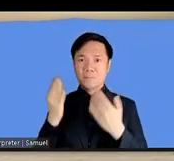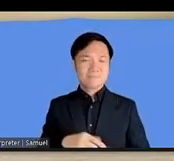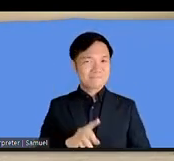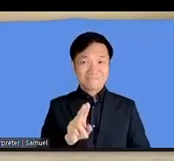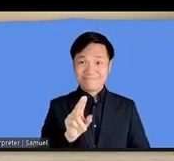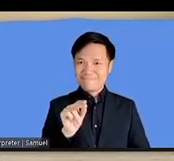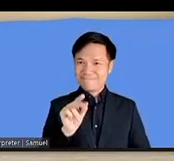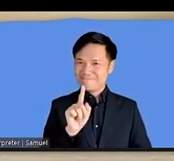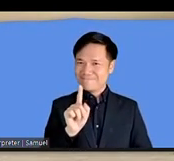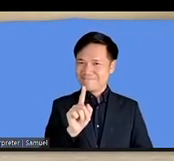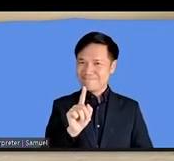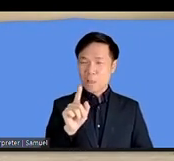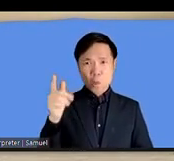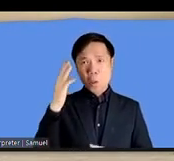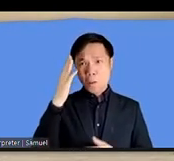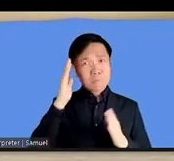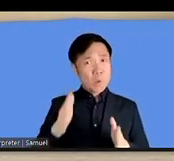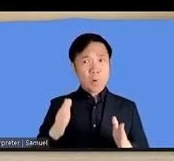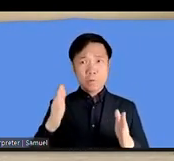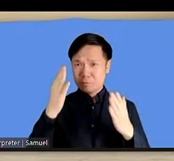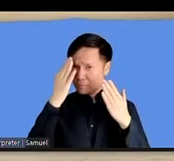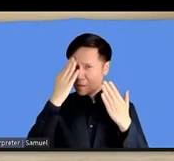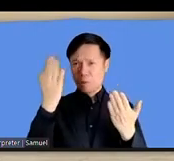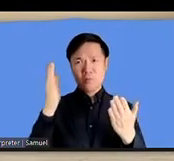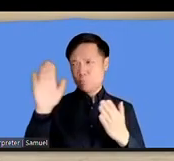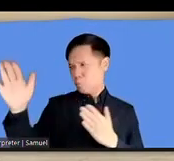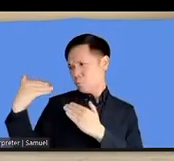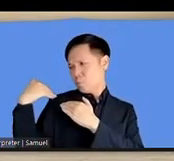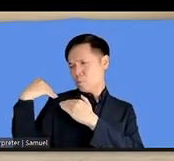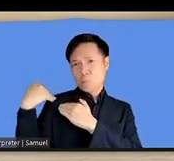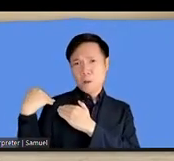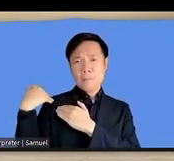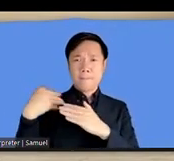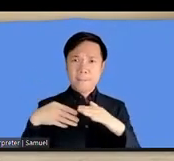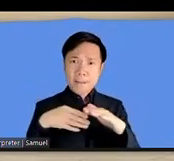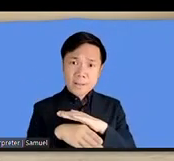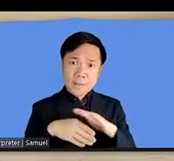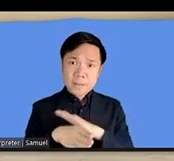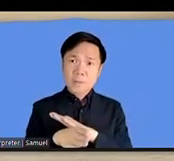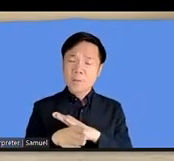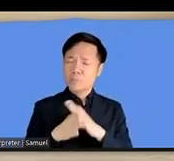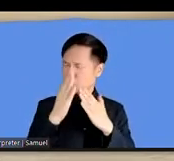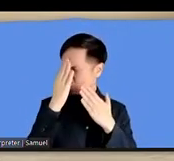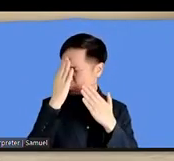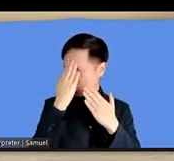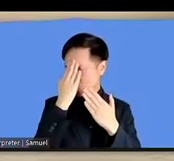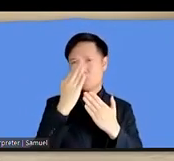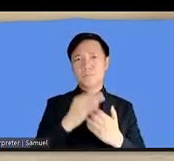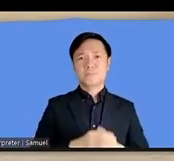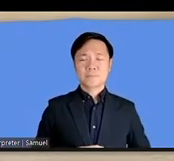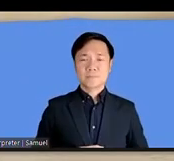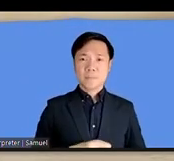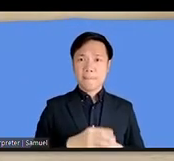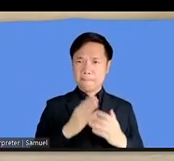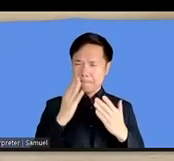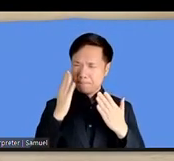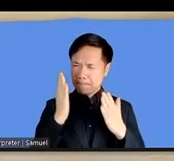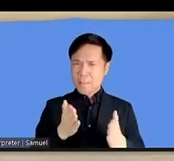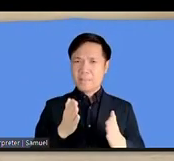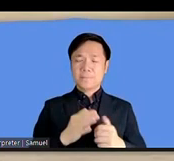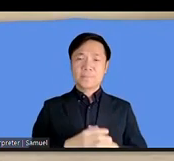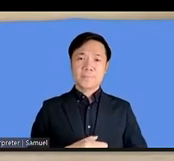It is their responsibility to know of accessibility requirements and fulfill them. So for instance,